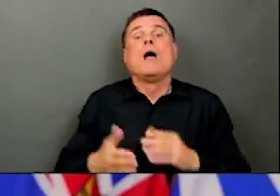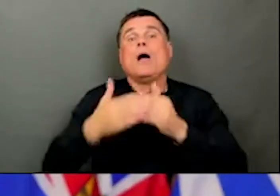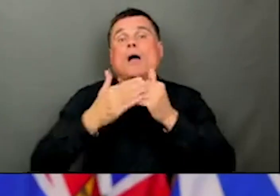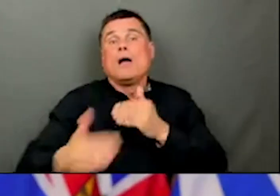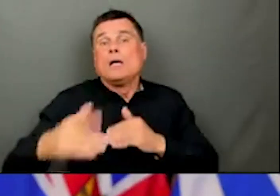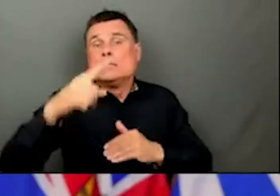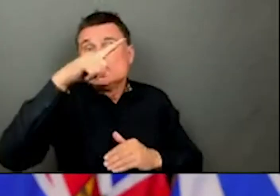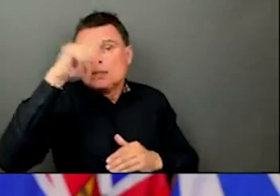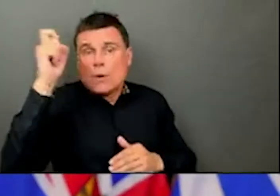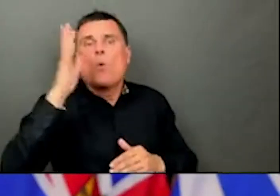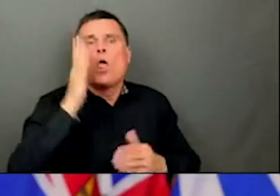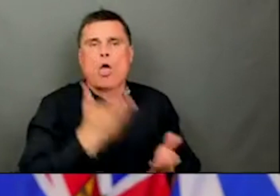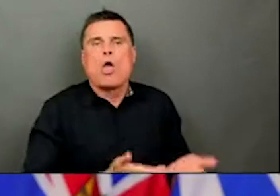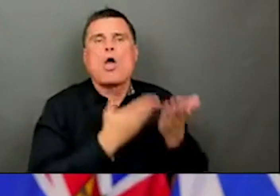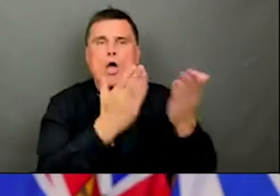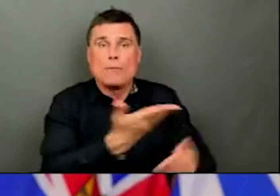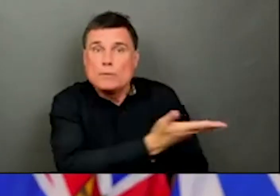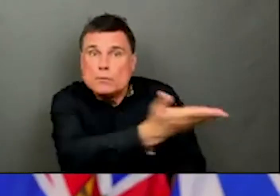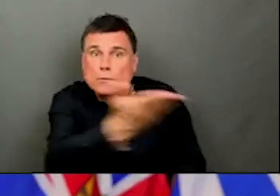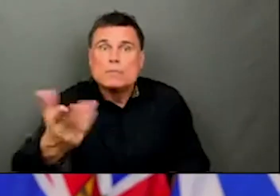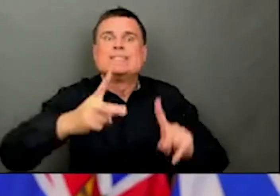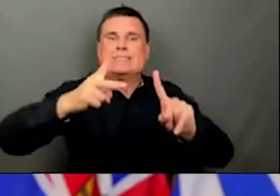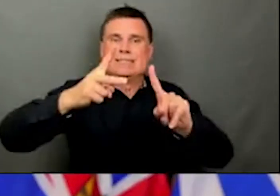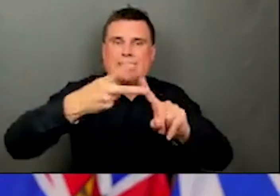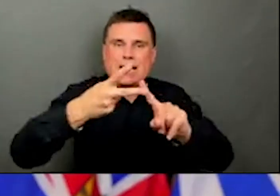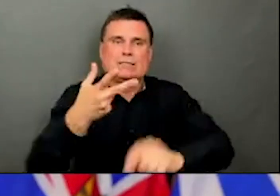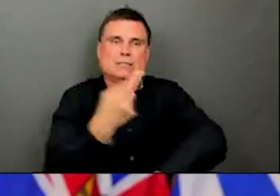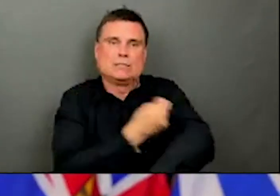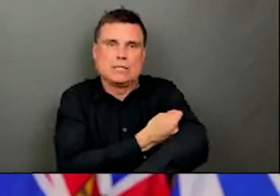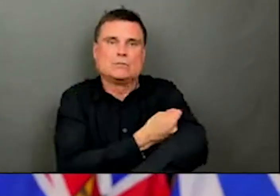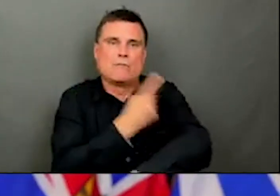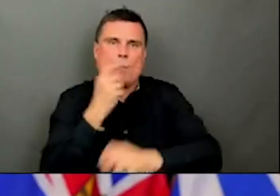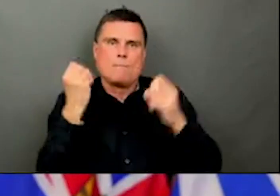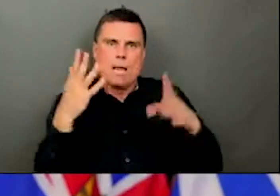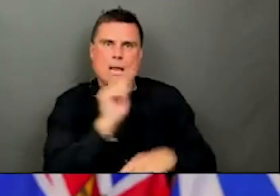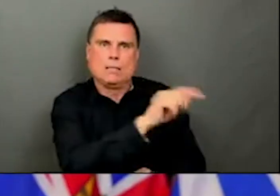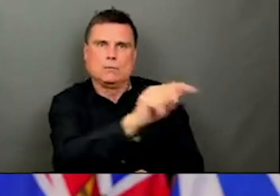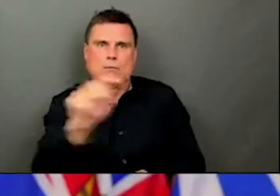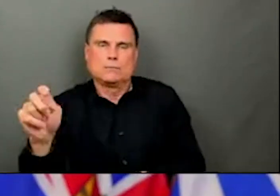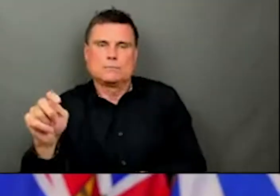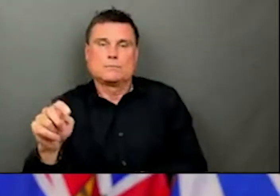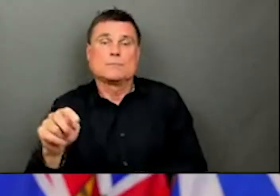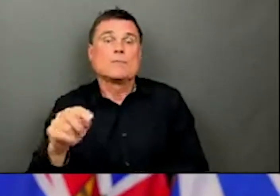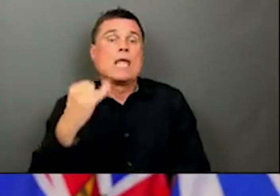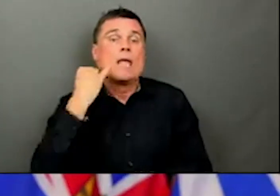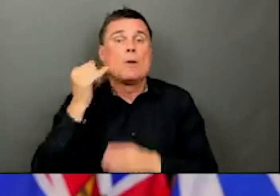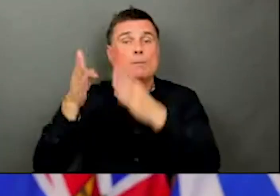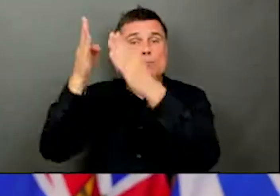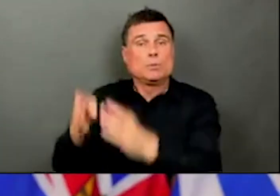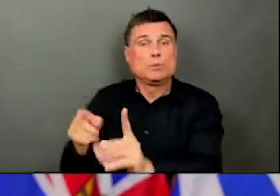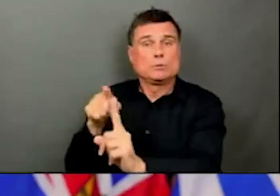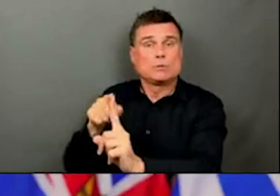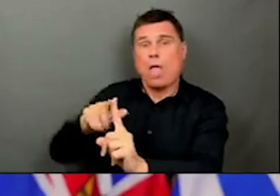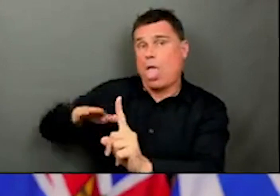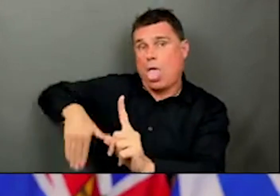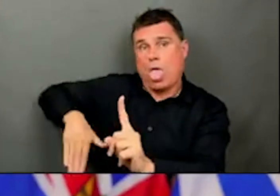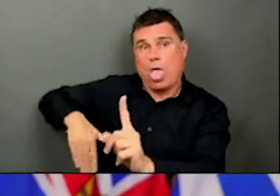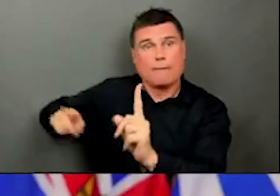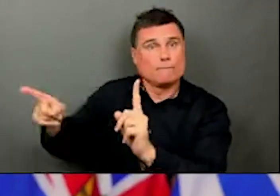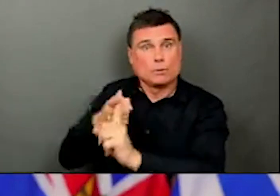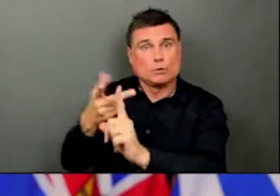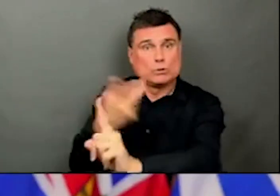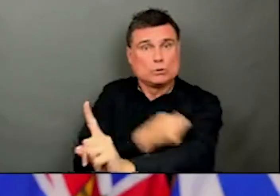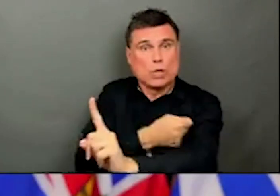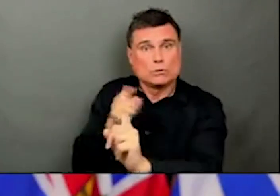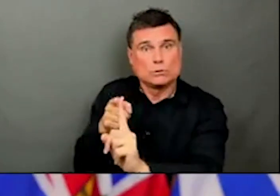And that will be our opportunity to pick up people who may have missed their first doses. So I think there's been very significant take-up around health care workers, whether they're in acute